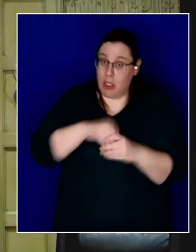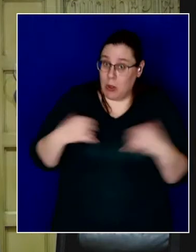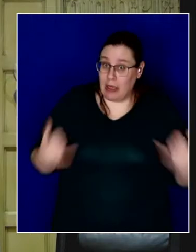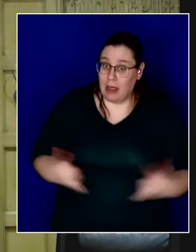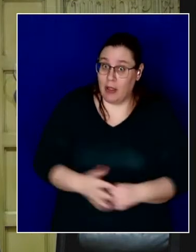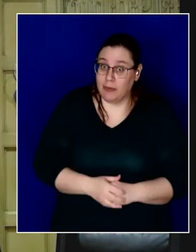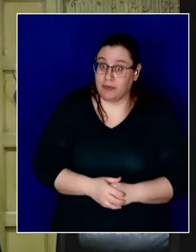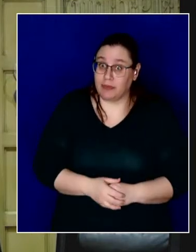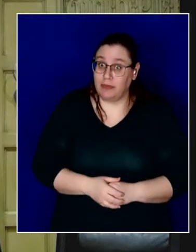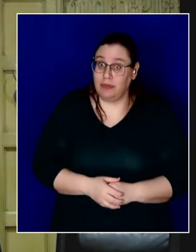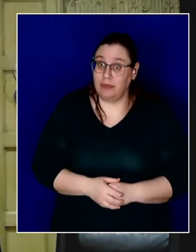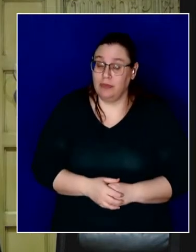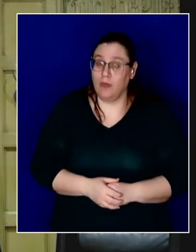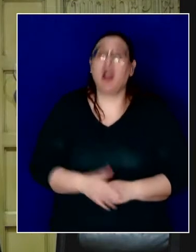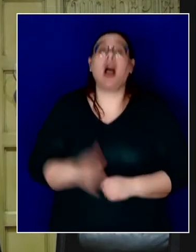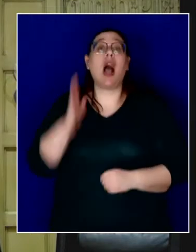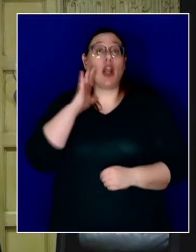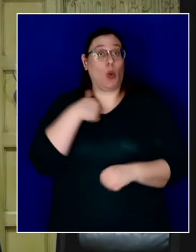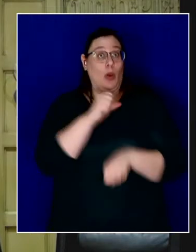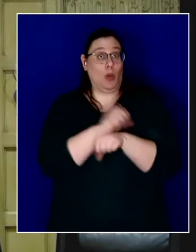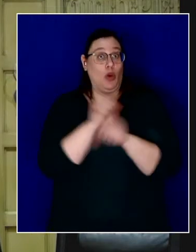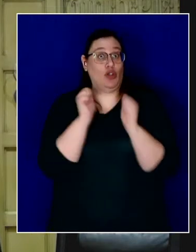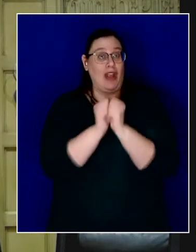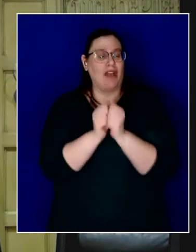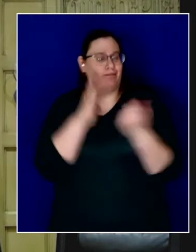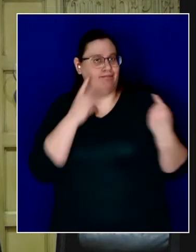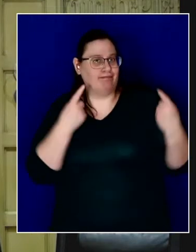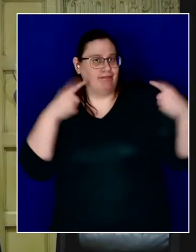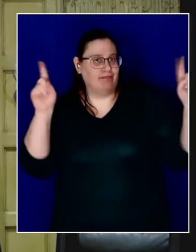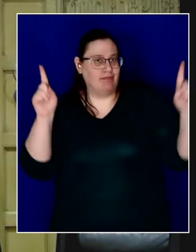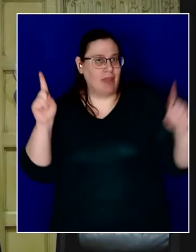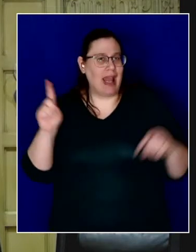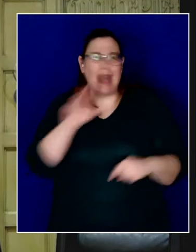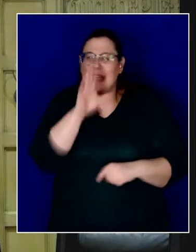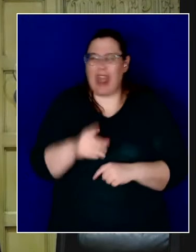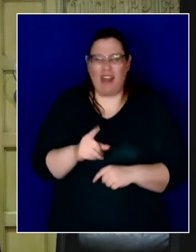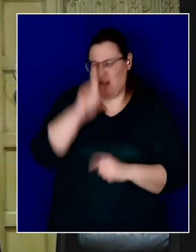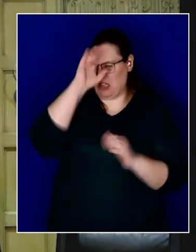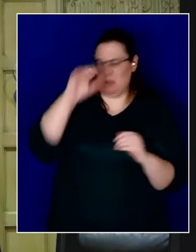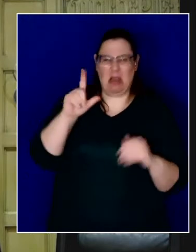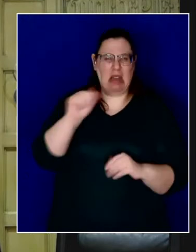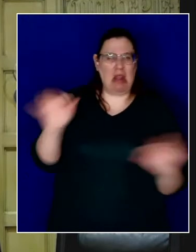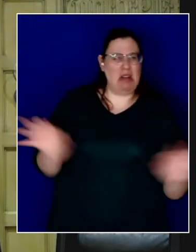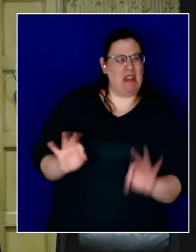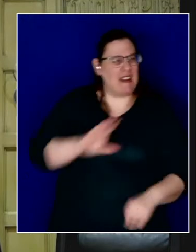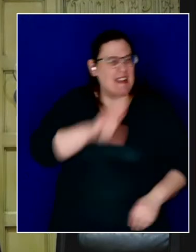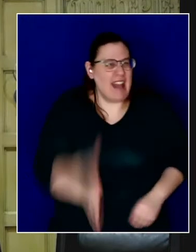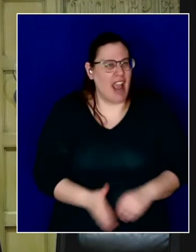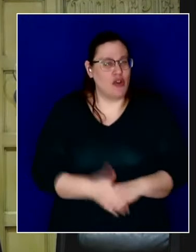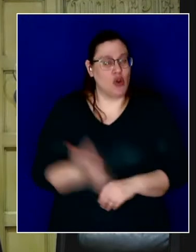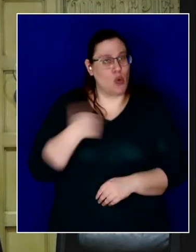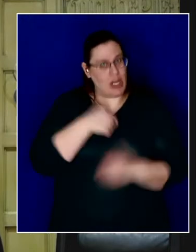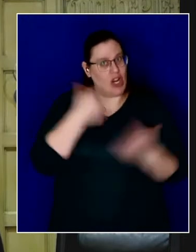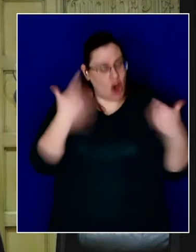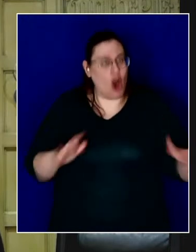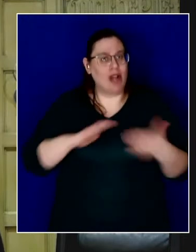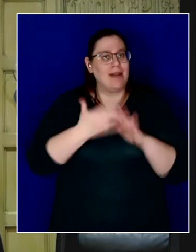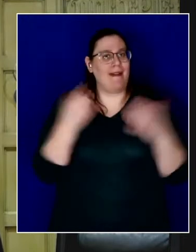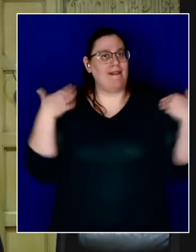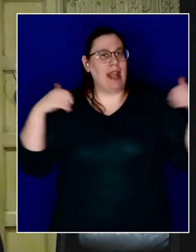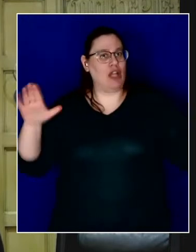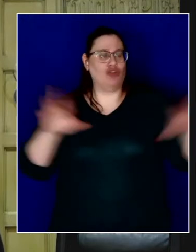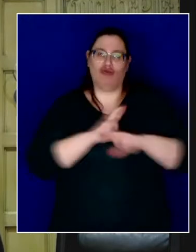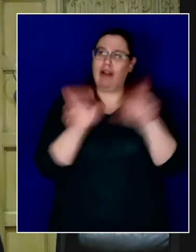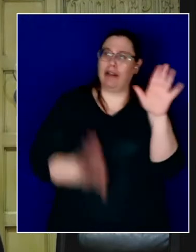I know we will get there together and never bet against Los Angeles. We are a city of angels ready to rise,